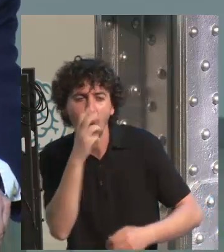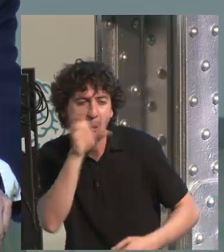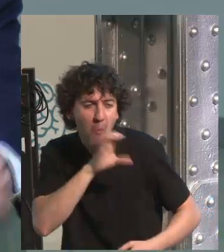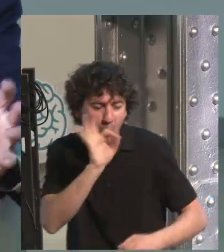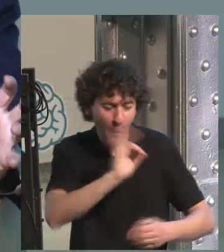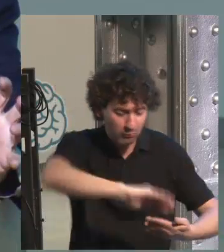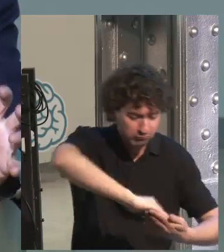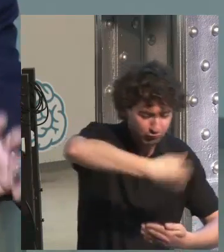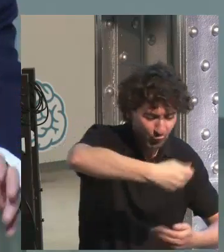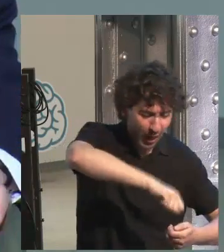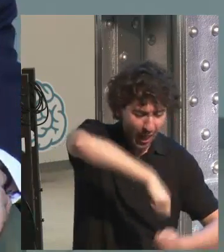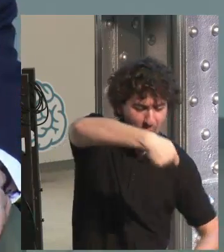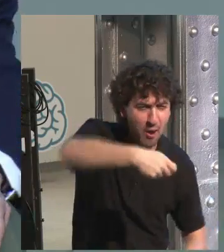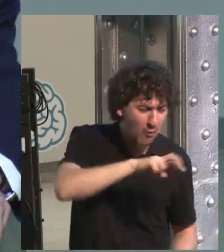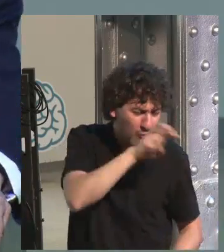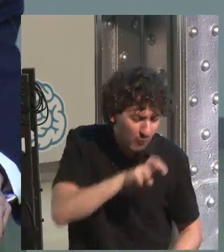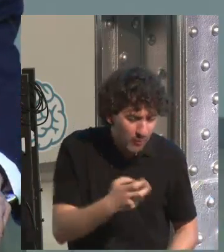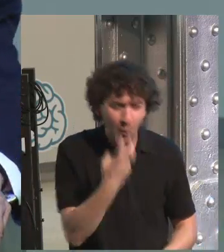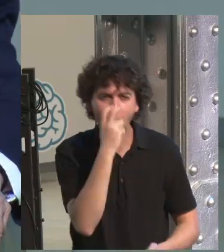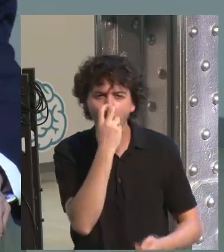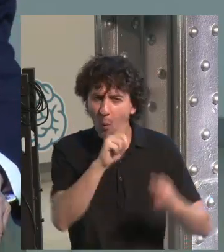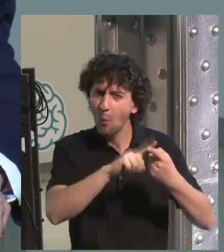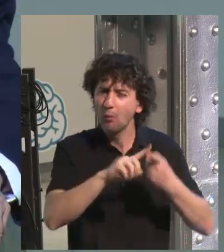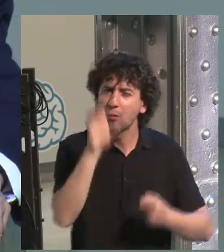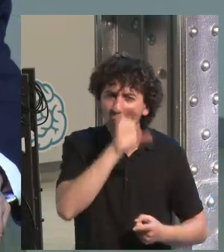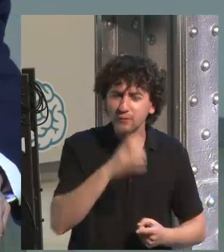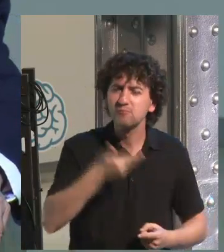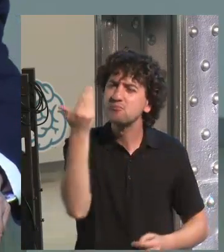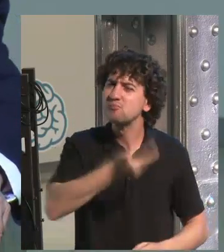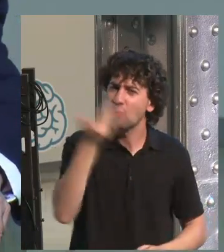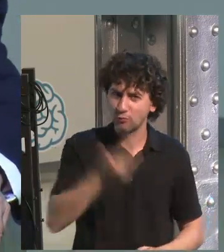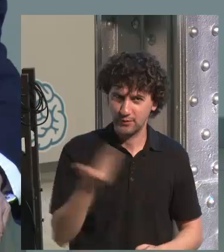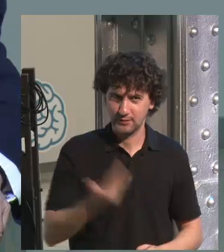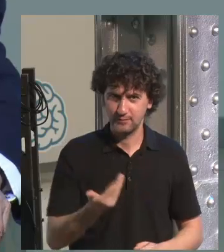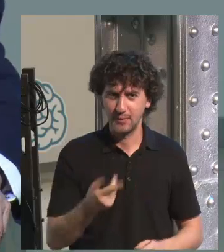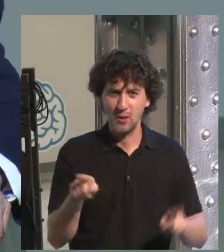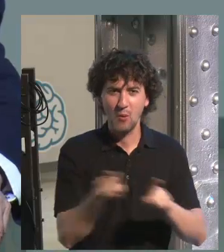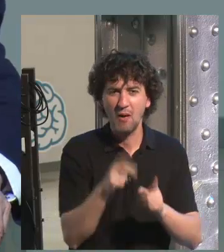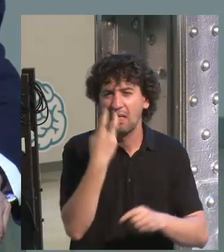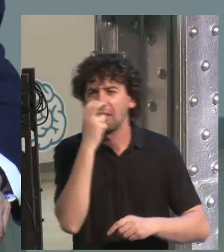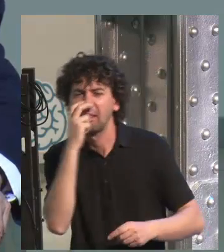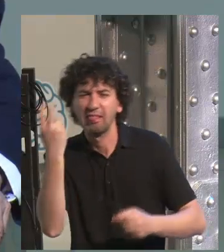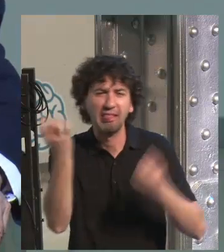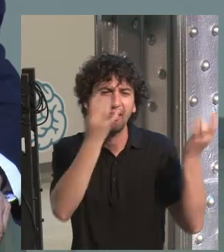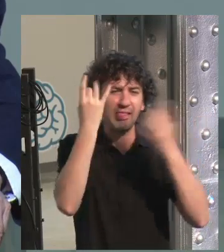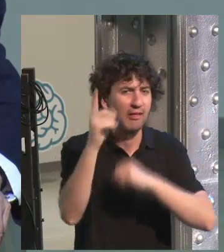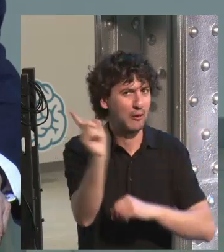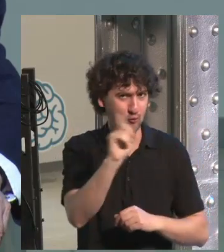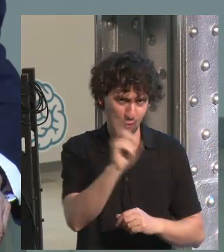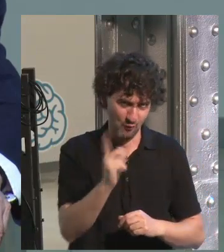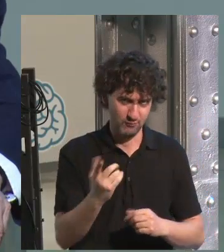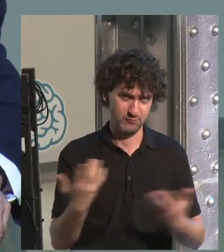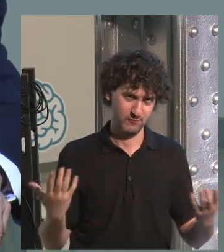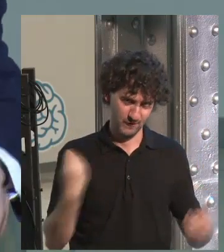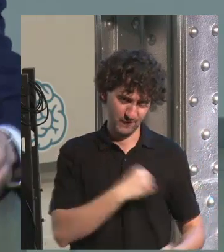the eye of the key to discover what our grandfather was doing when he was locked in